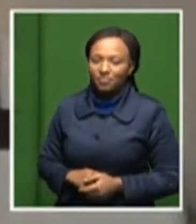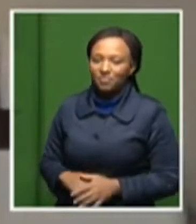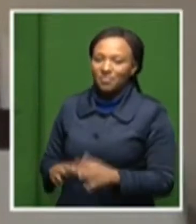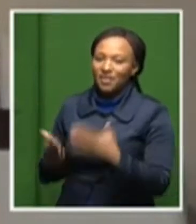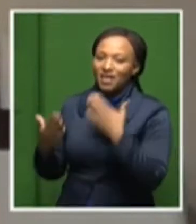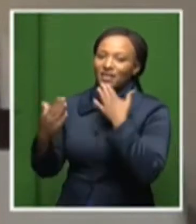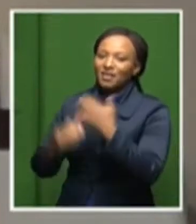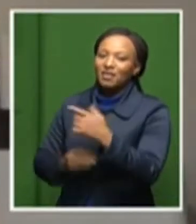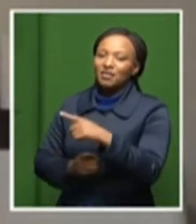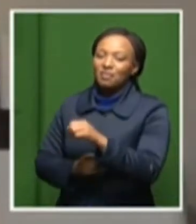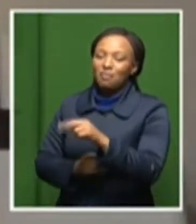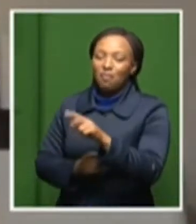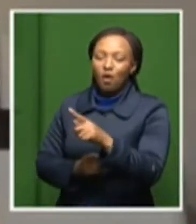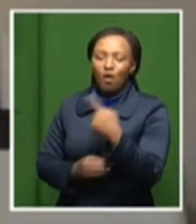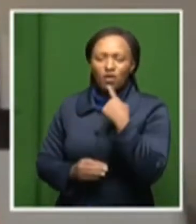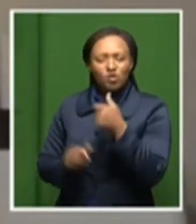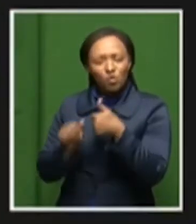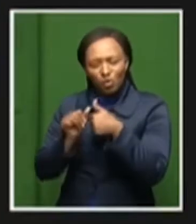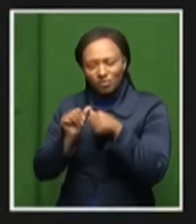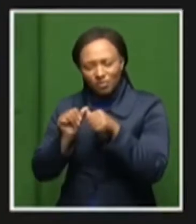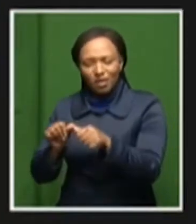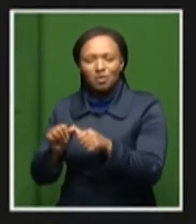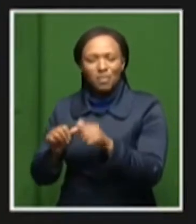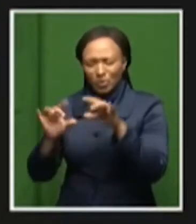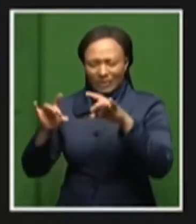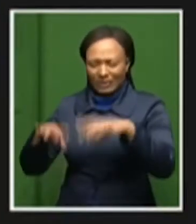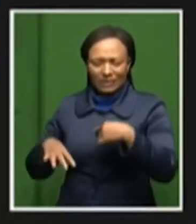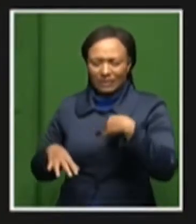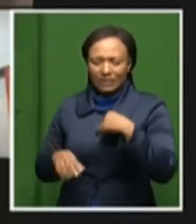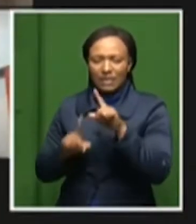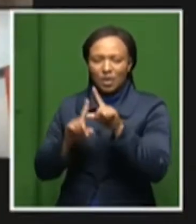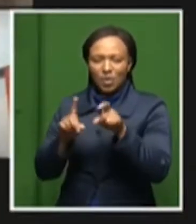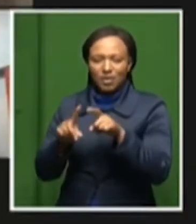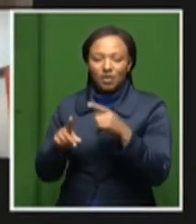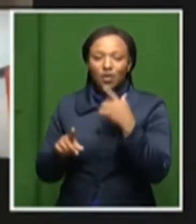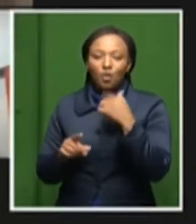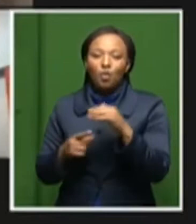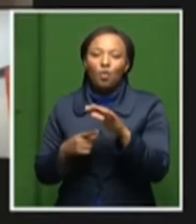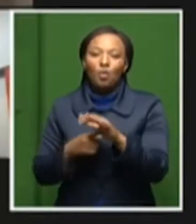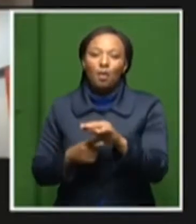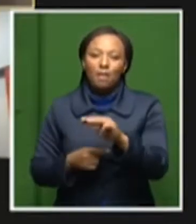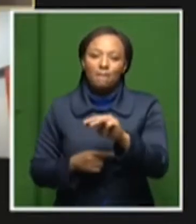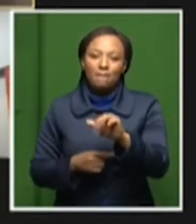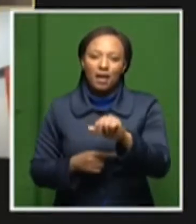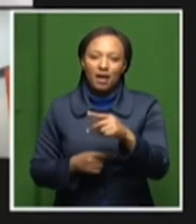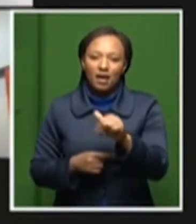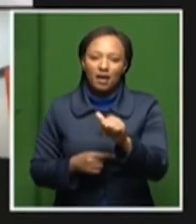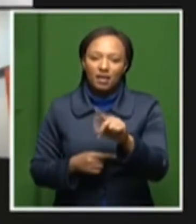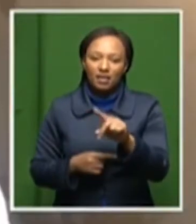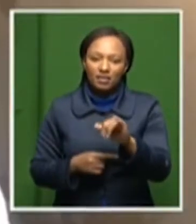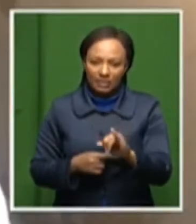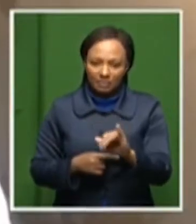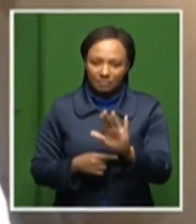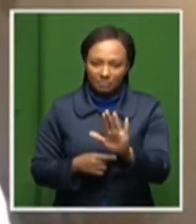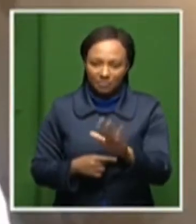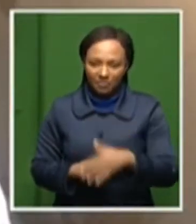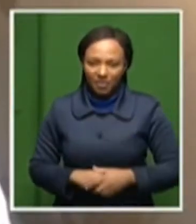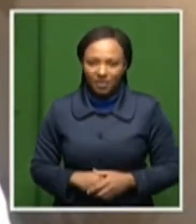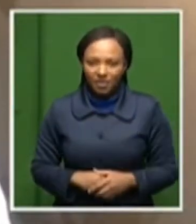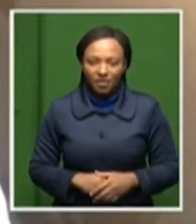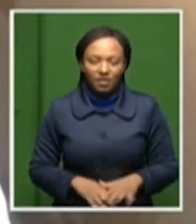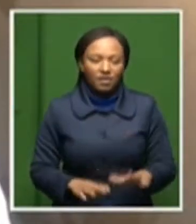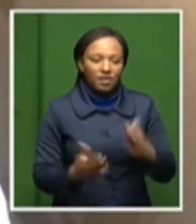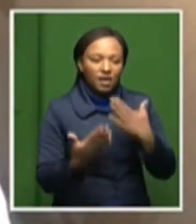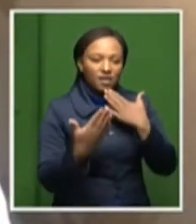May I have Chamano Makadi asking the next question? Thank you so much, Minister, and good afternoon, Mr.